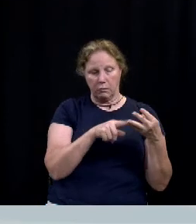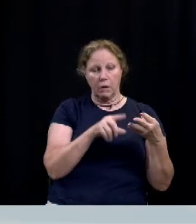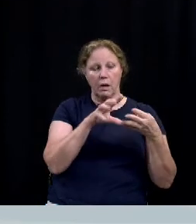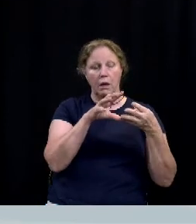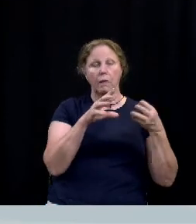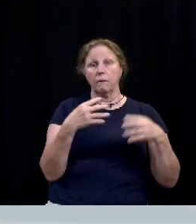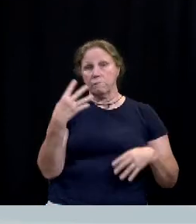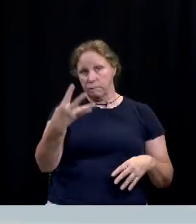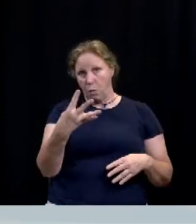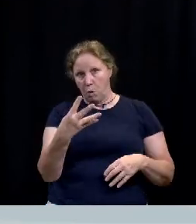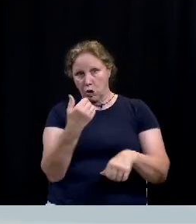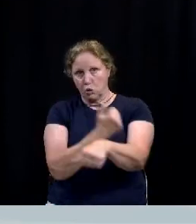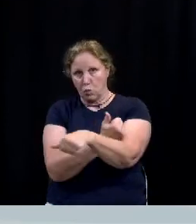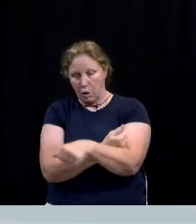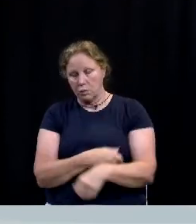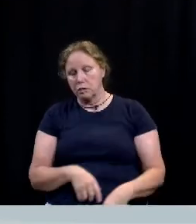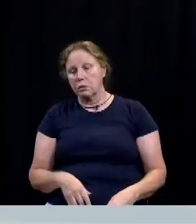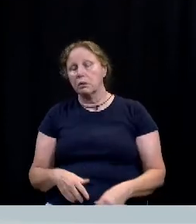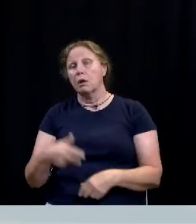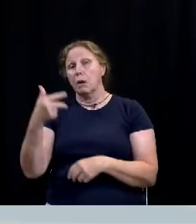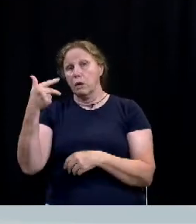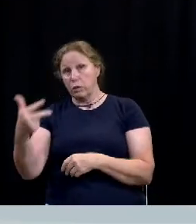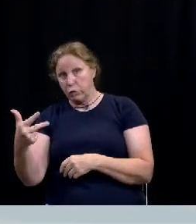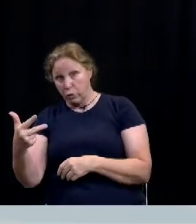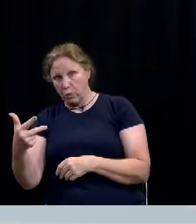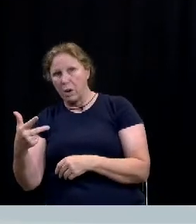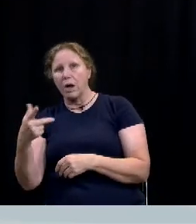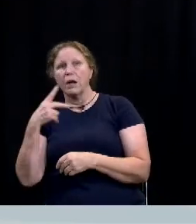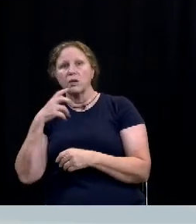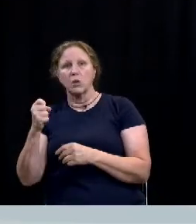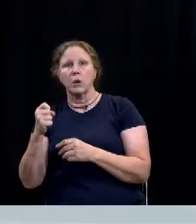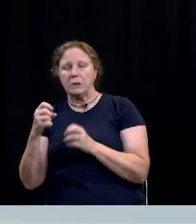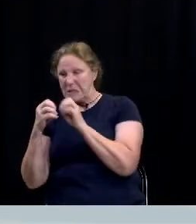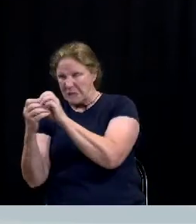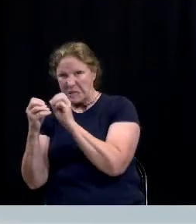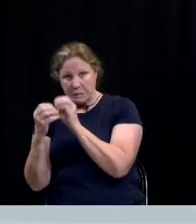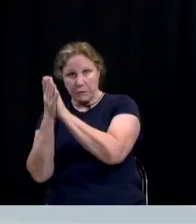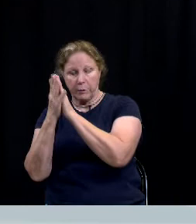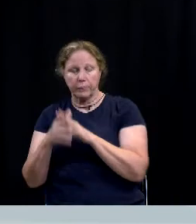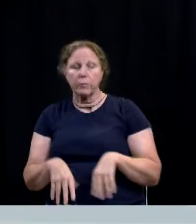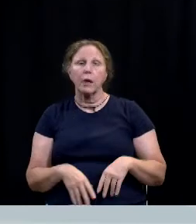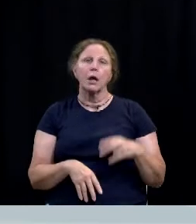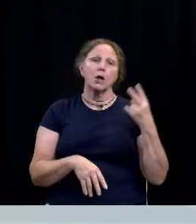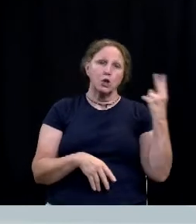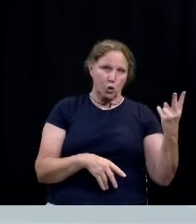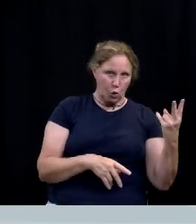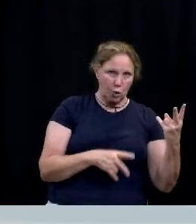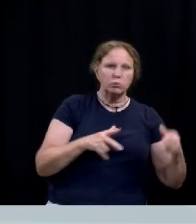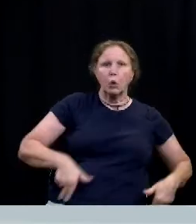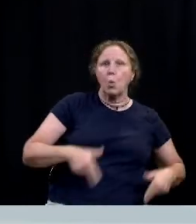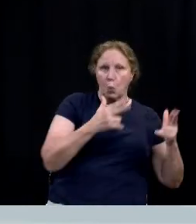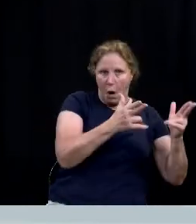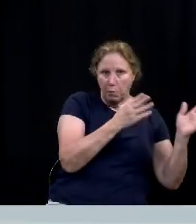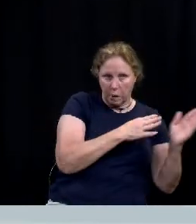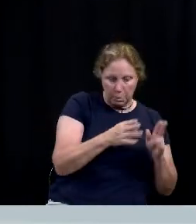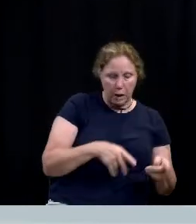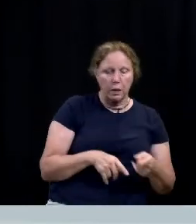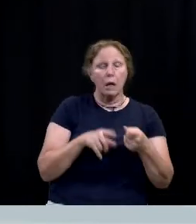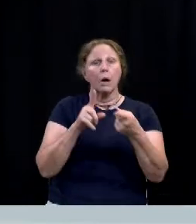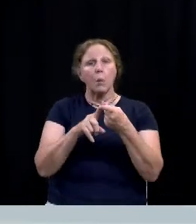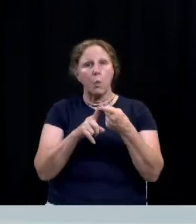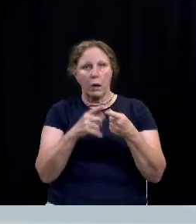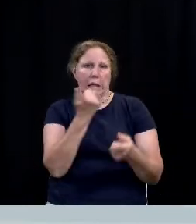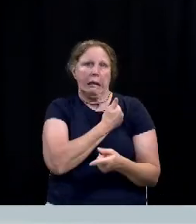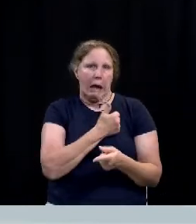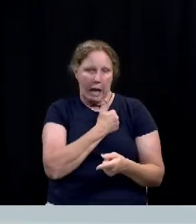related three occurred during civil disturbances two the motive was robbery one was gang